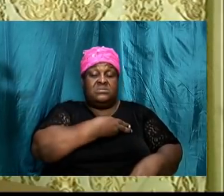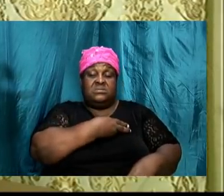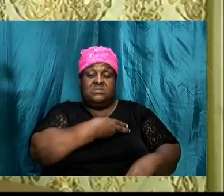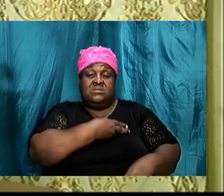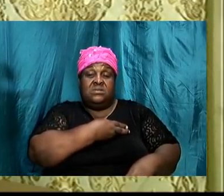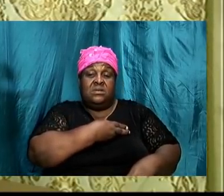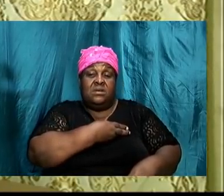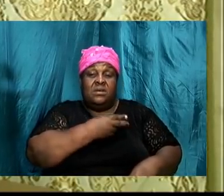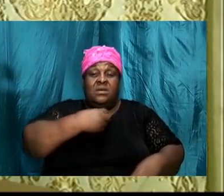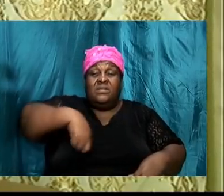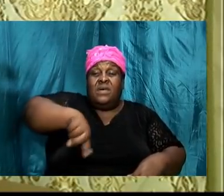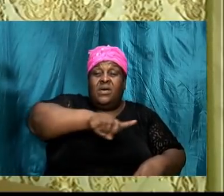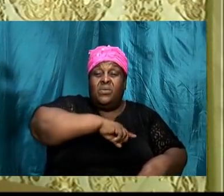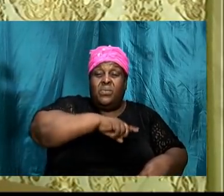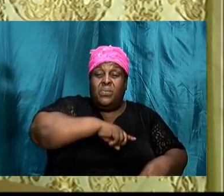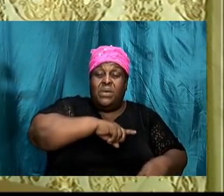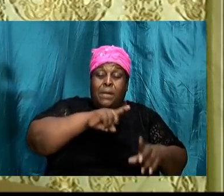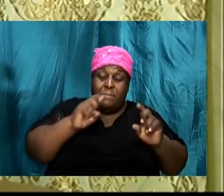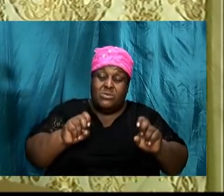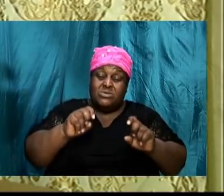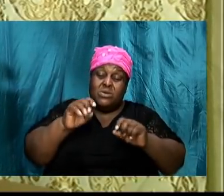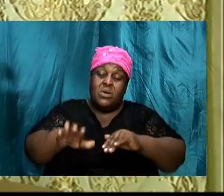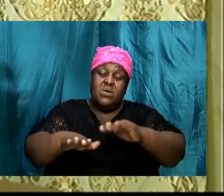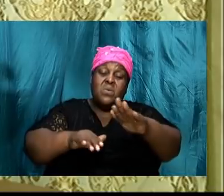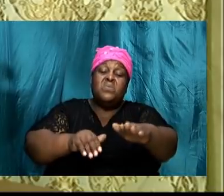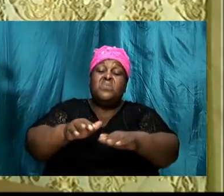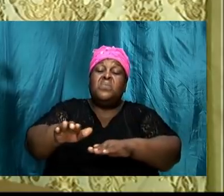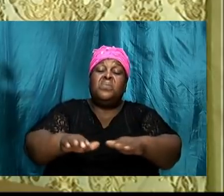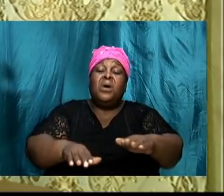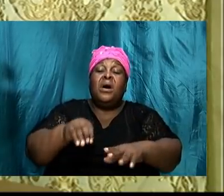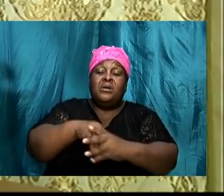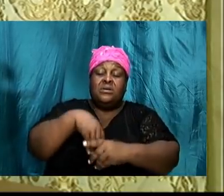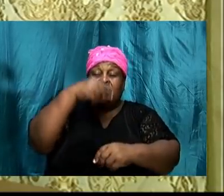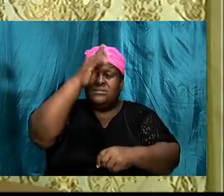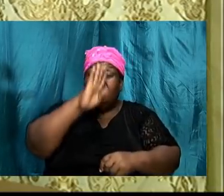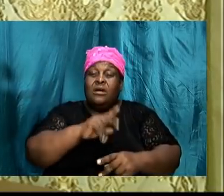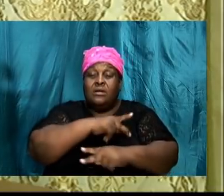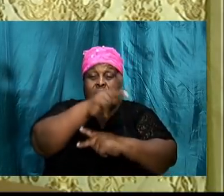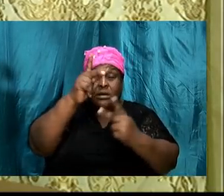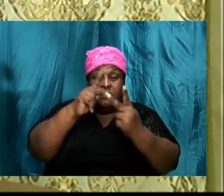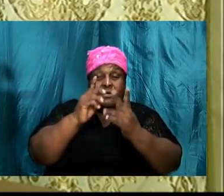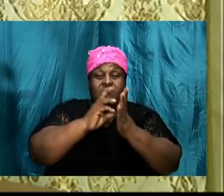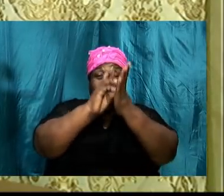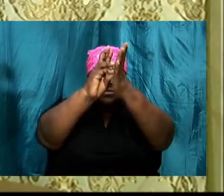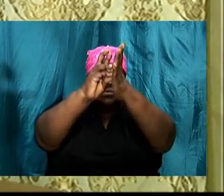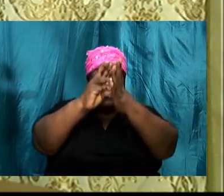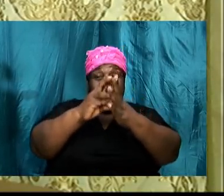should walk in God's perfect will for our life.